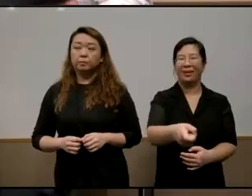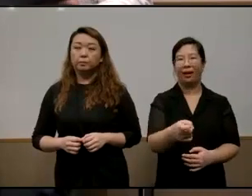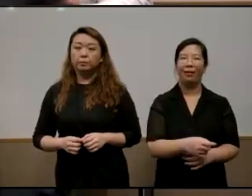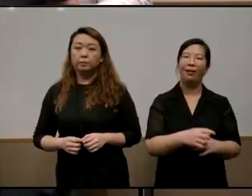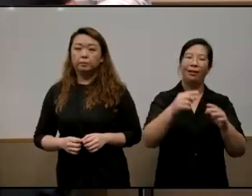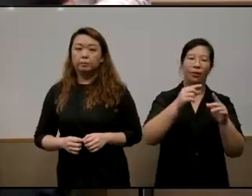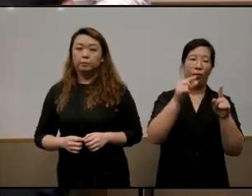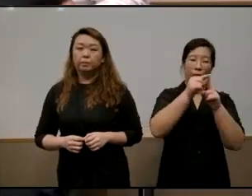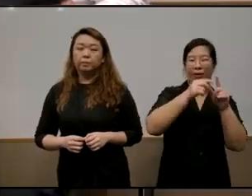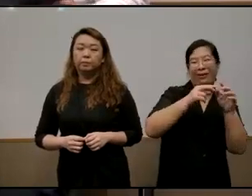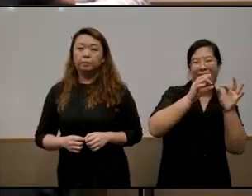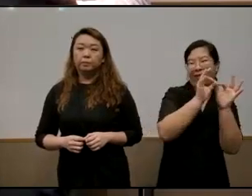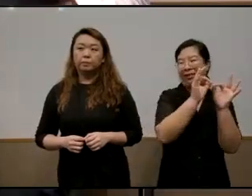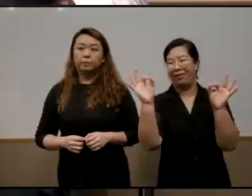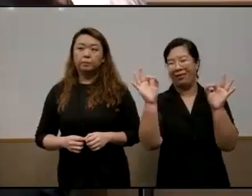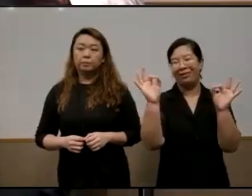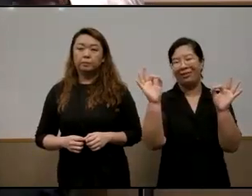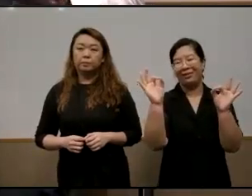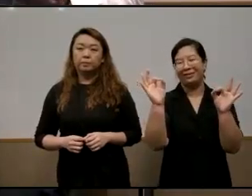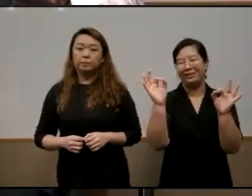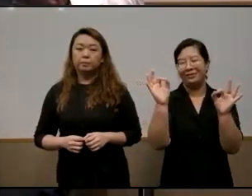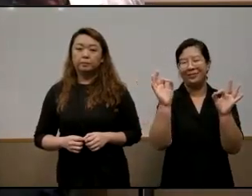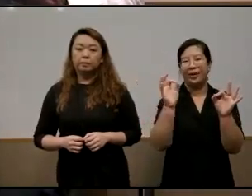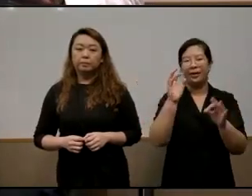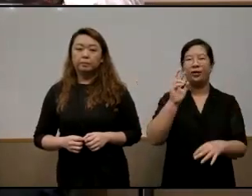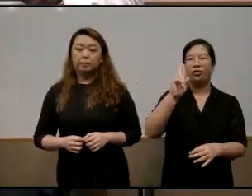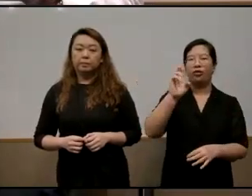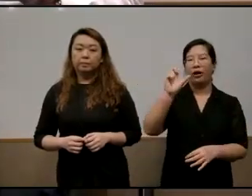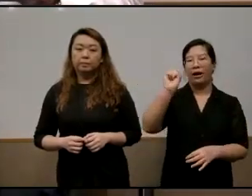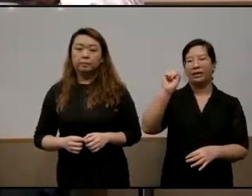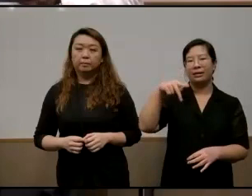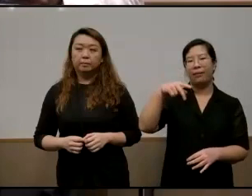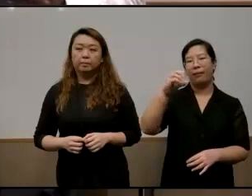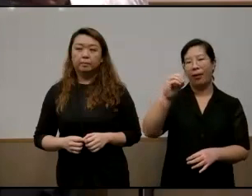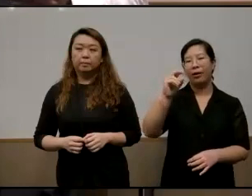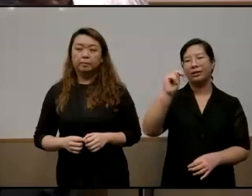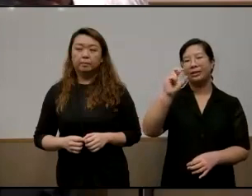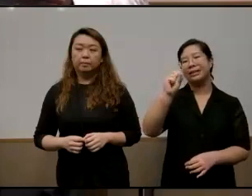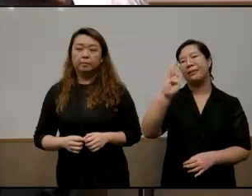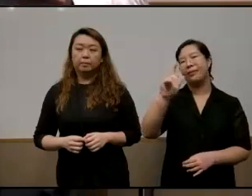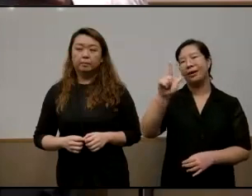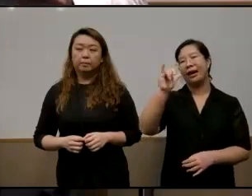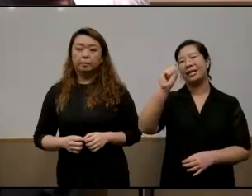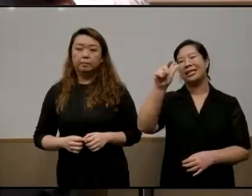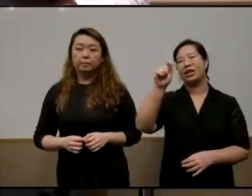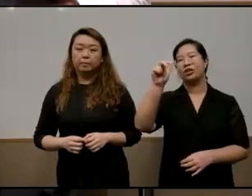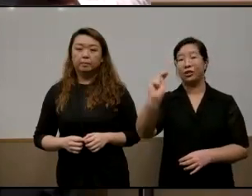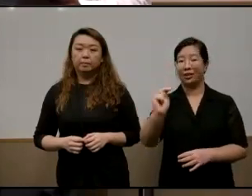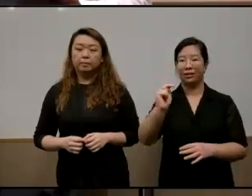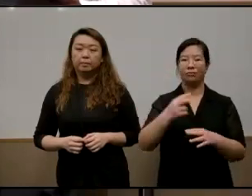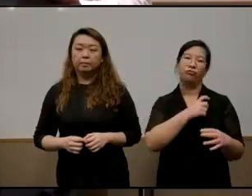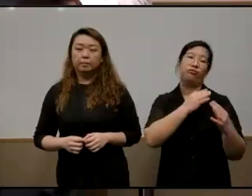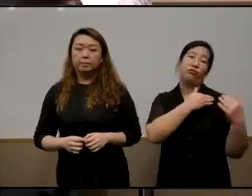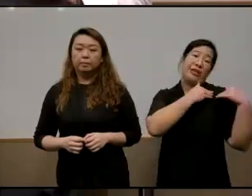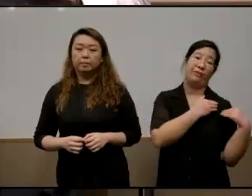trying to uh explain it uh speak uh pronounce this four syllable uh word i think this this